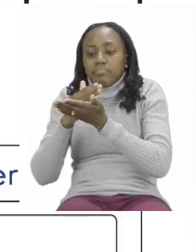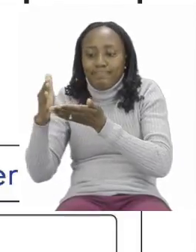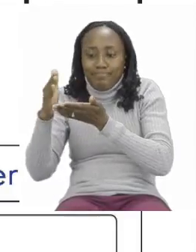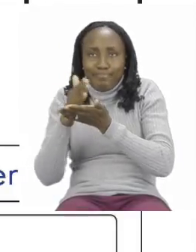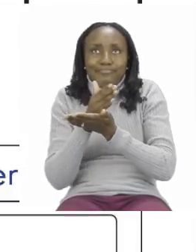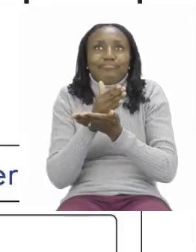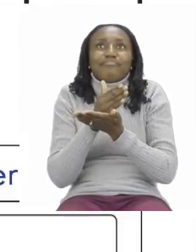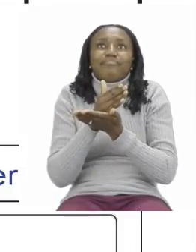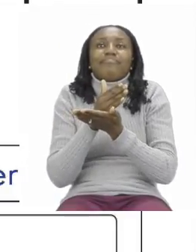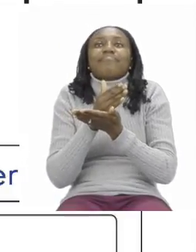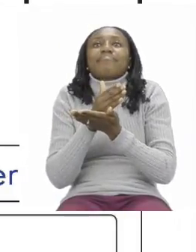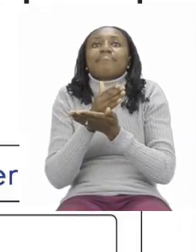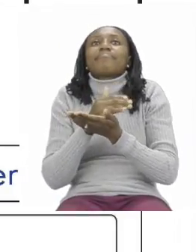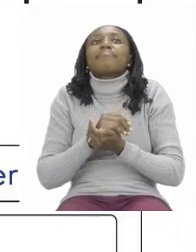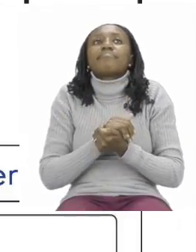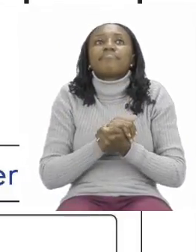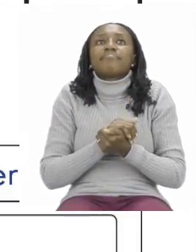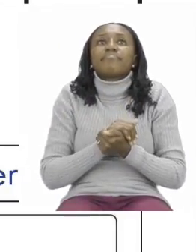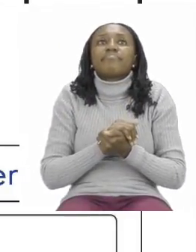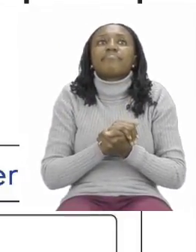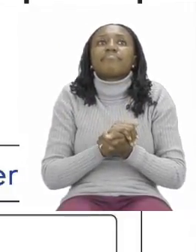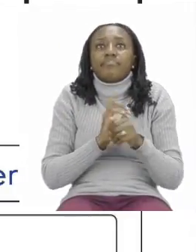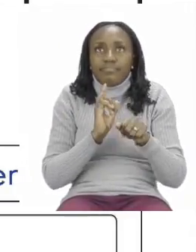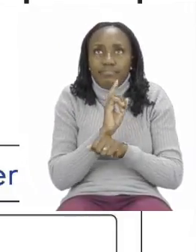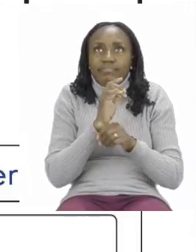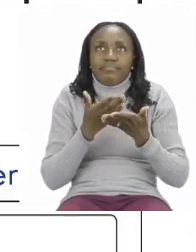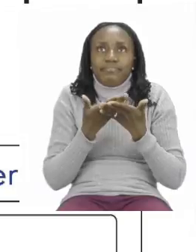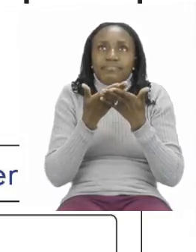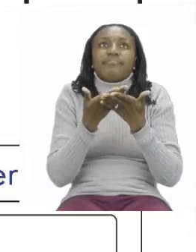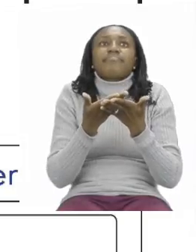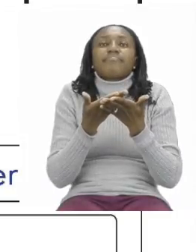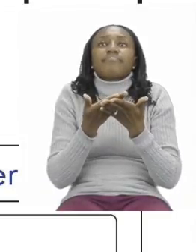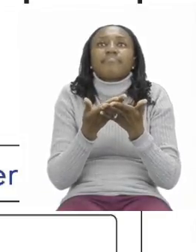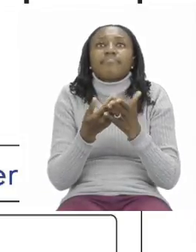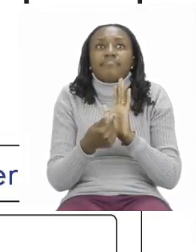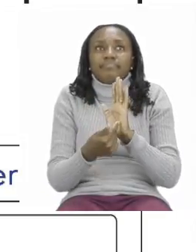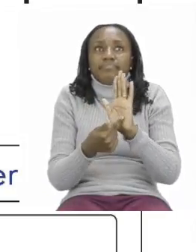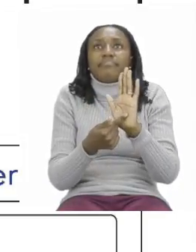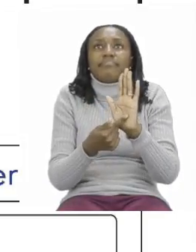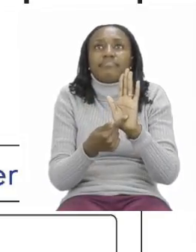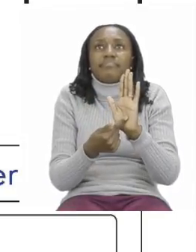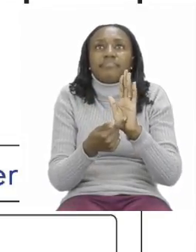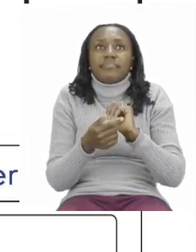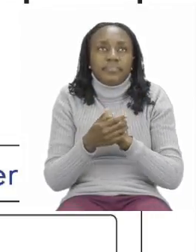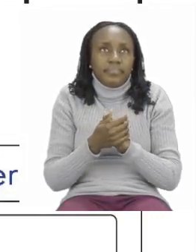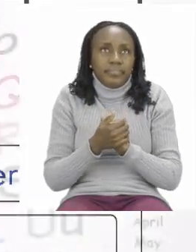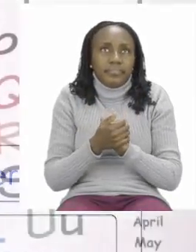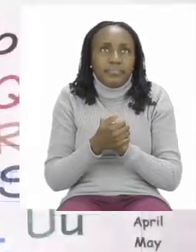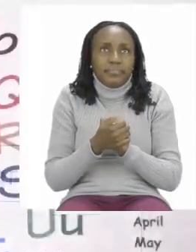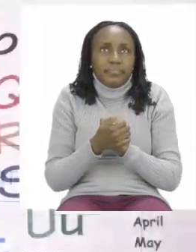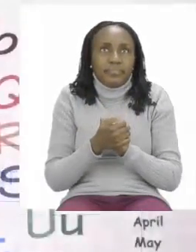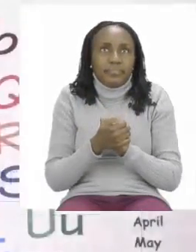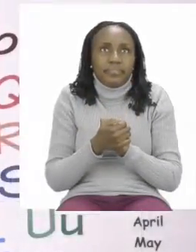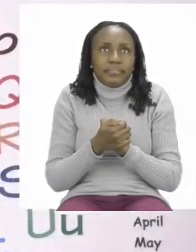half it. So we're going to do the first two together. Let's take a look at the board. Now the first two